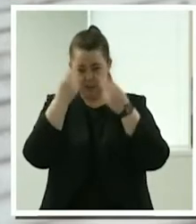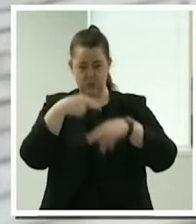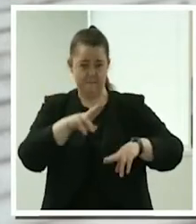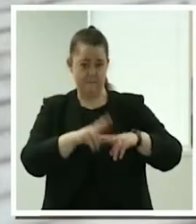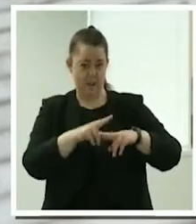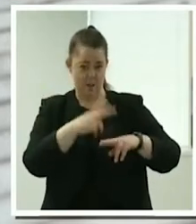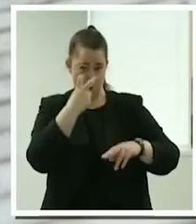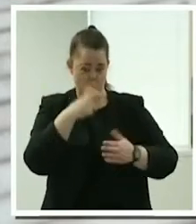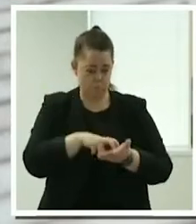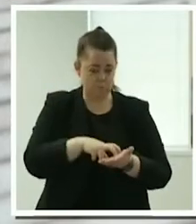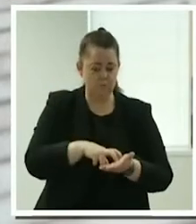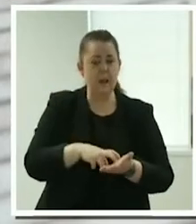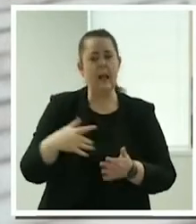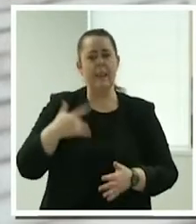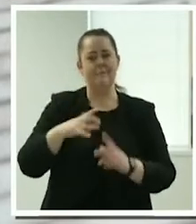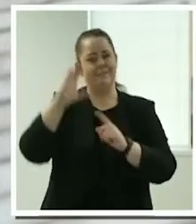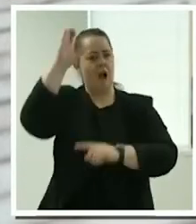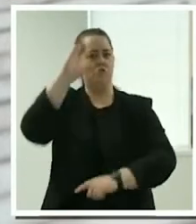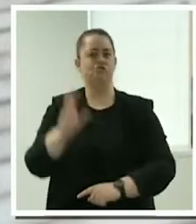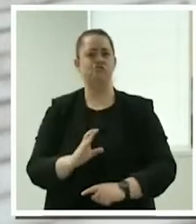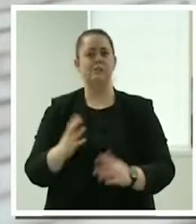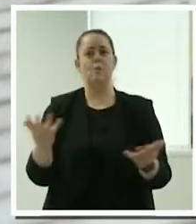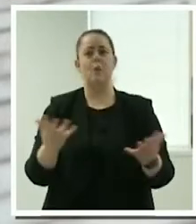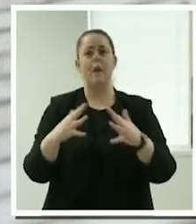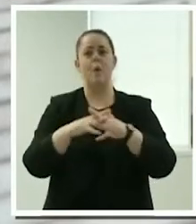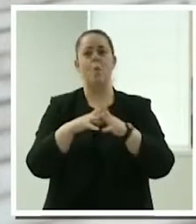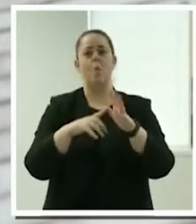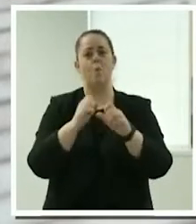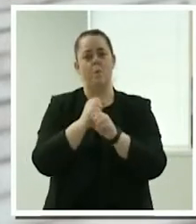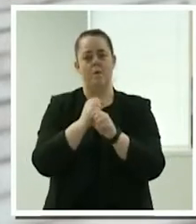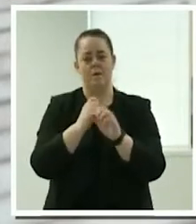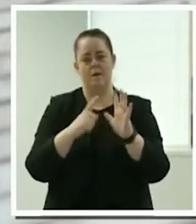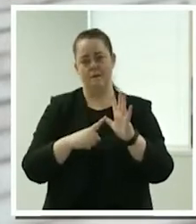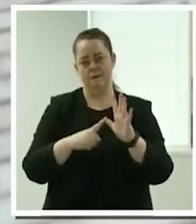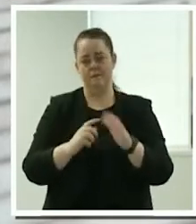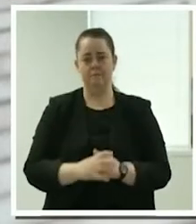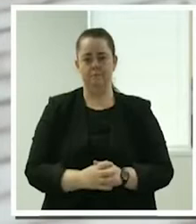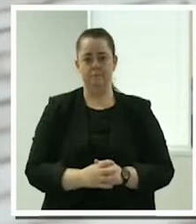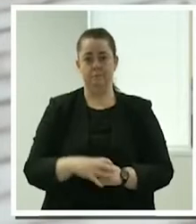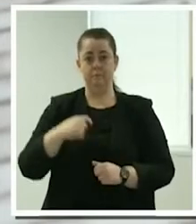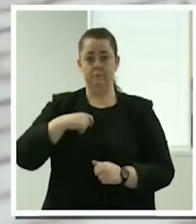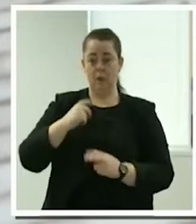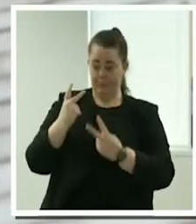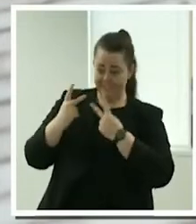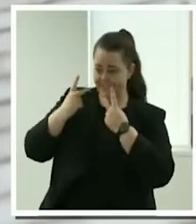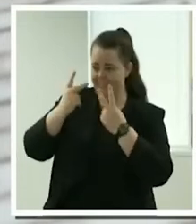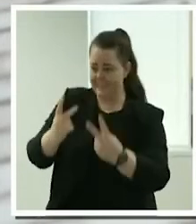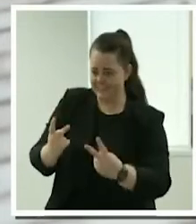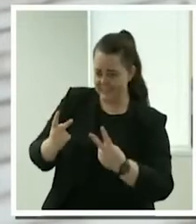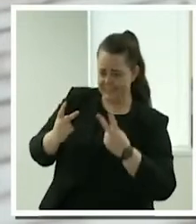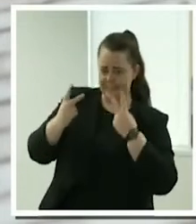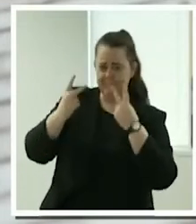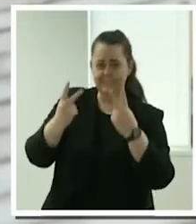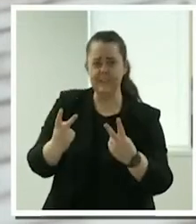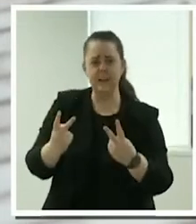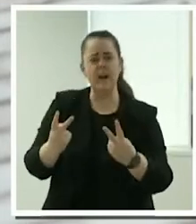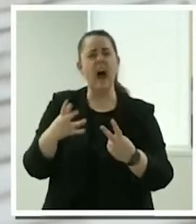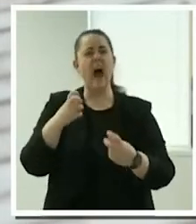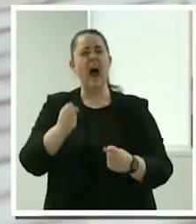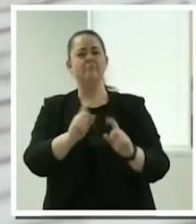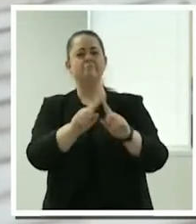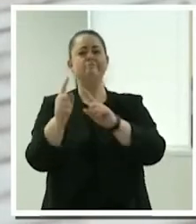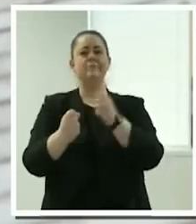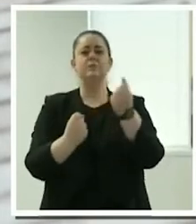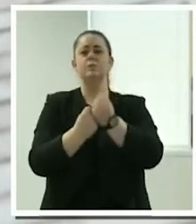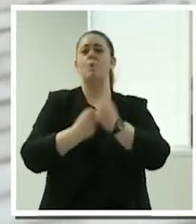town called Wagga Wagga. And the experience for them when I would go back to see mum and dad was a rostered group of support workers that were